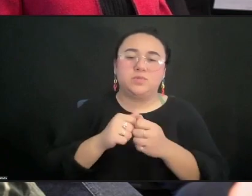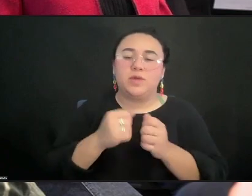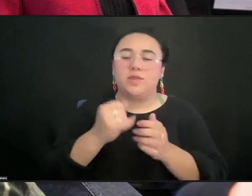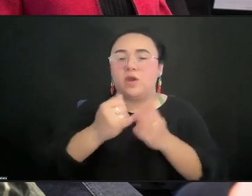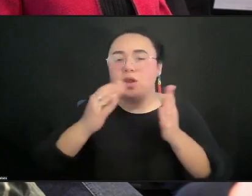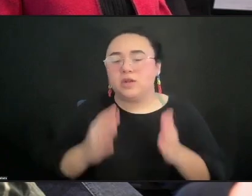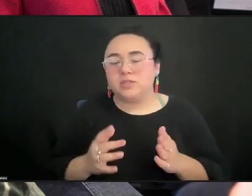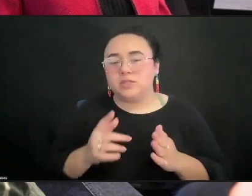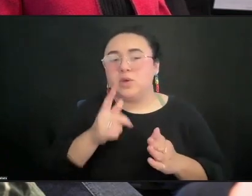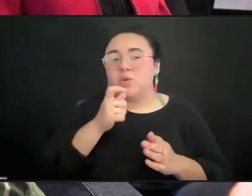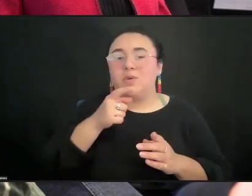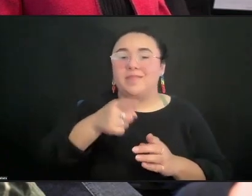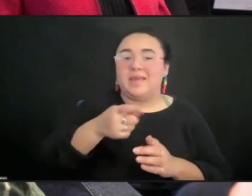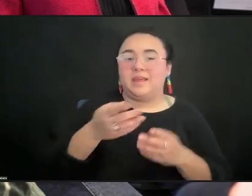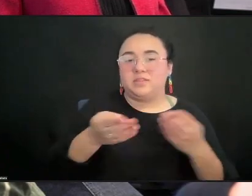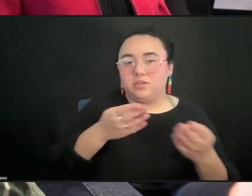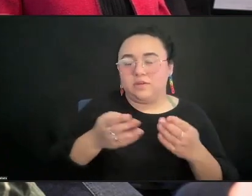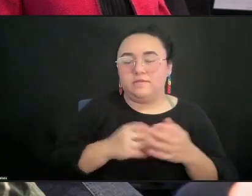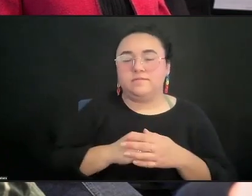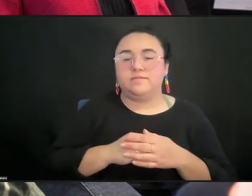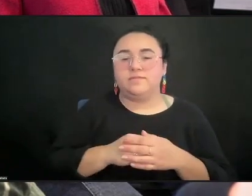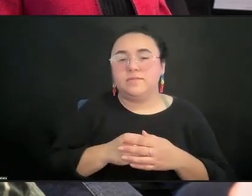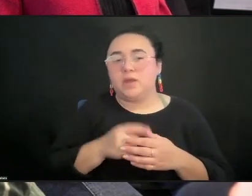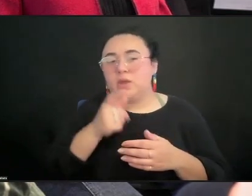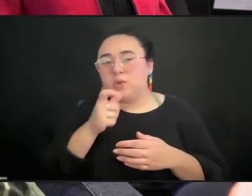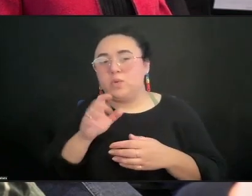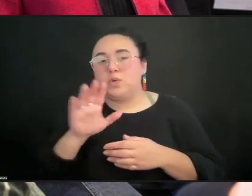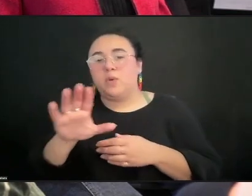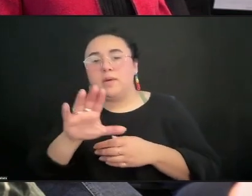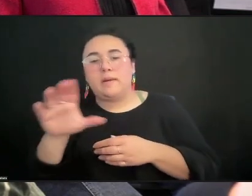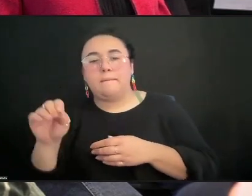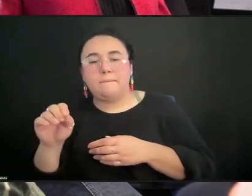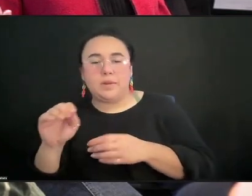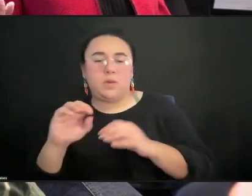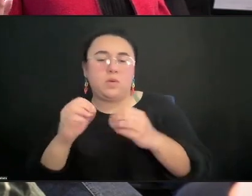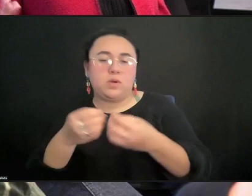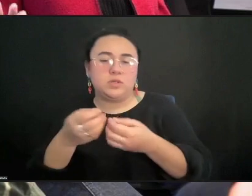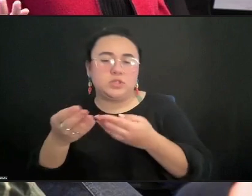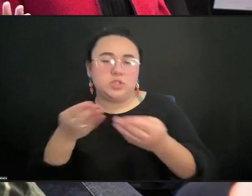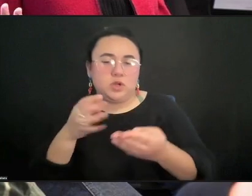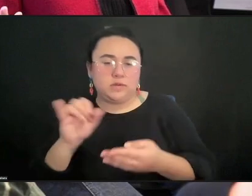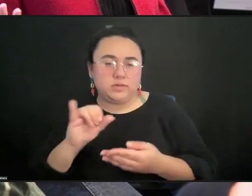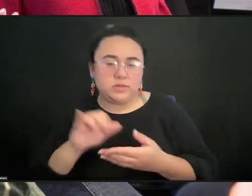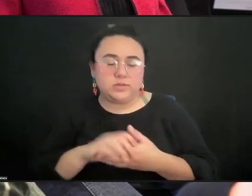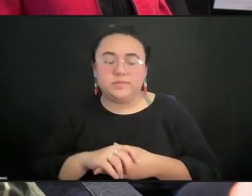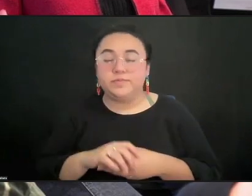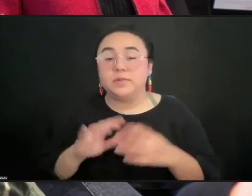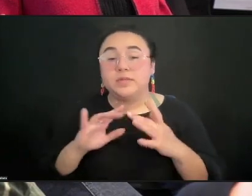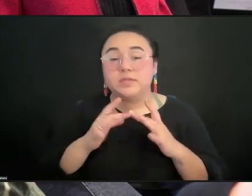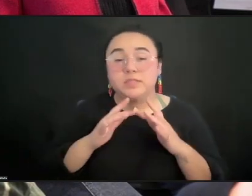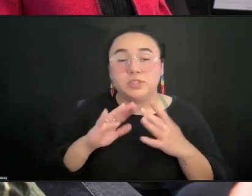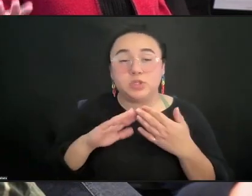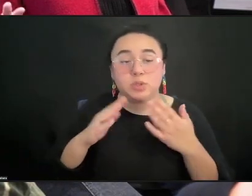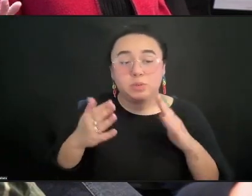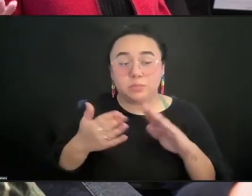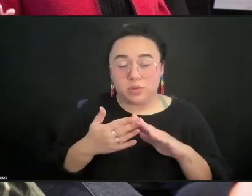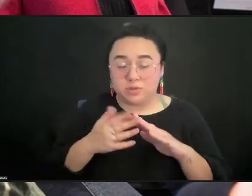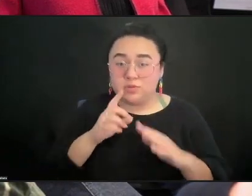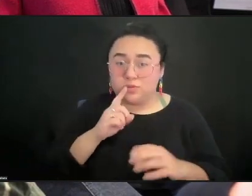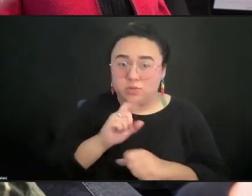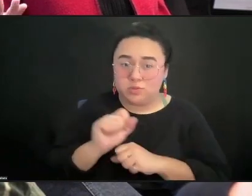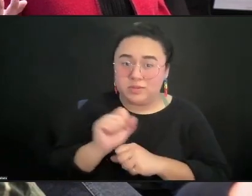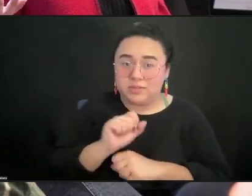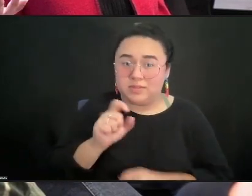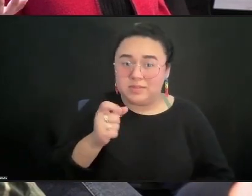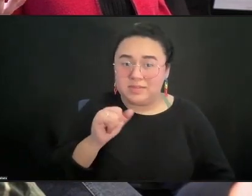serving in your communities as well. Thinking about digital communities, actually, they exist, and they really are